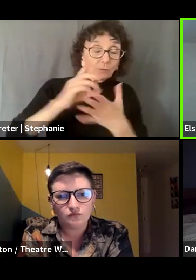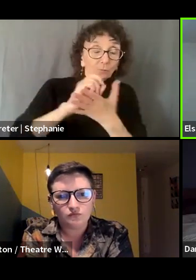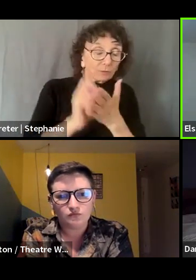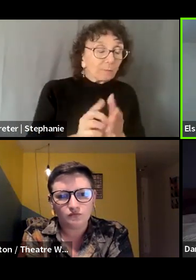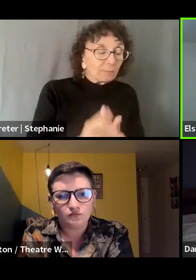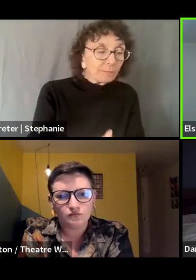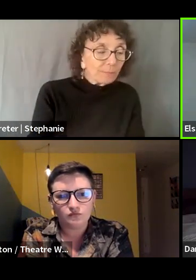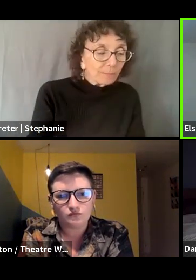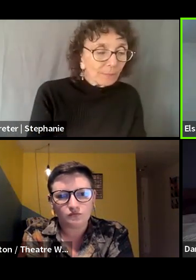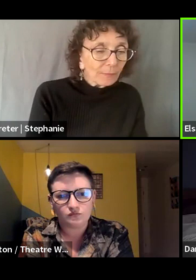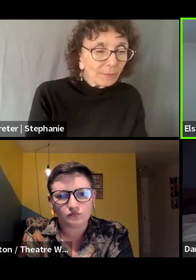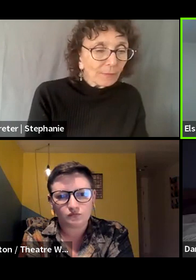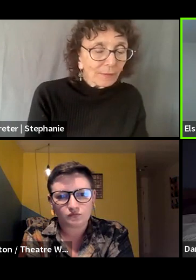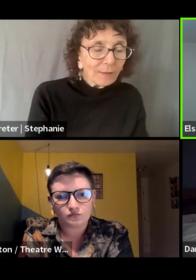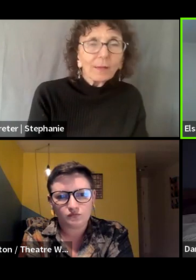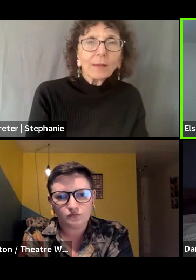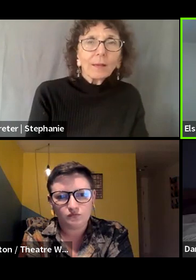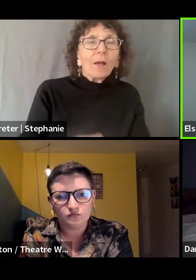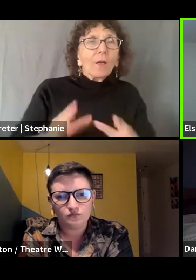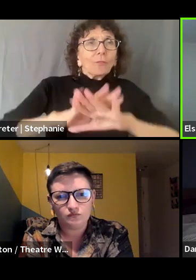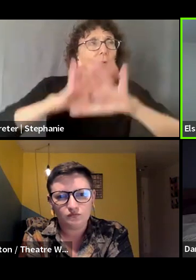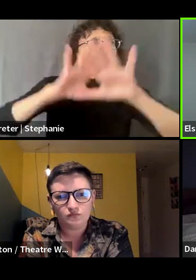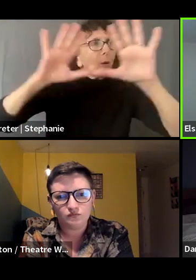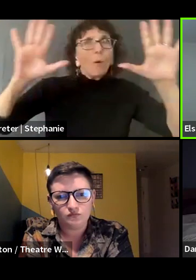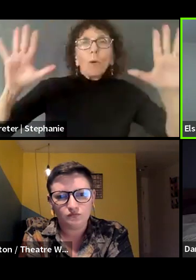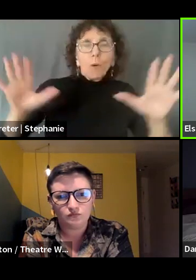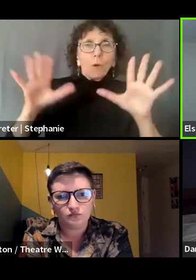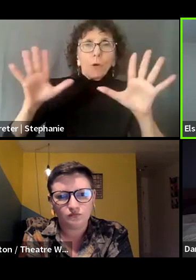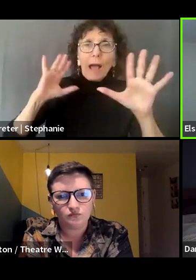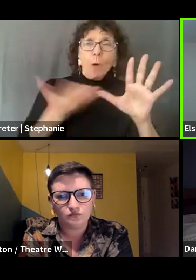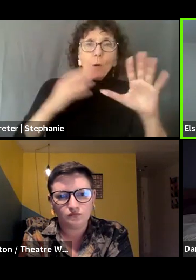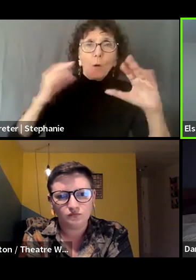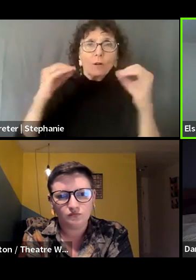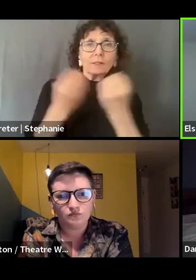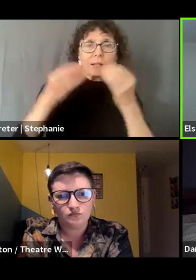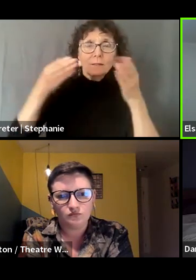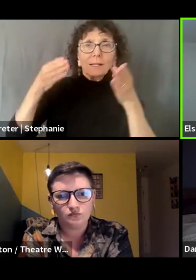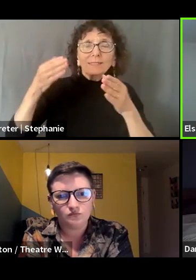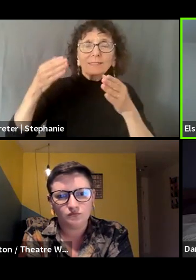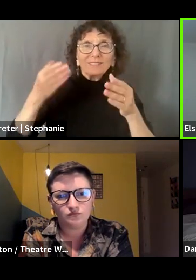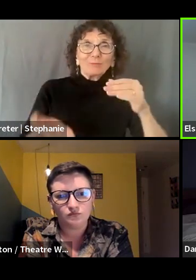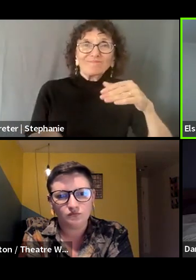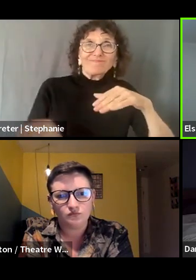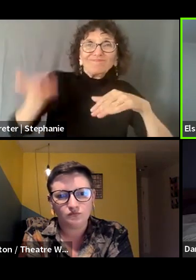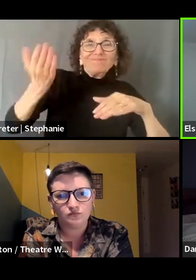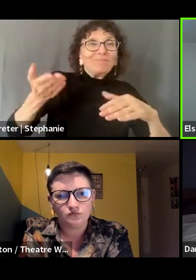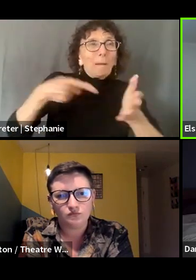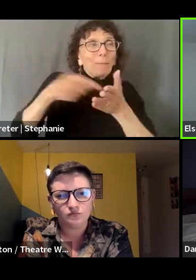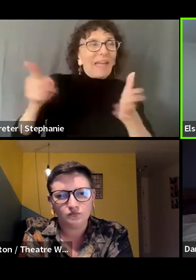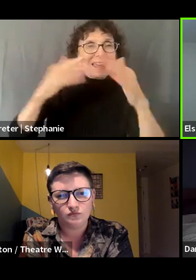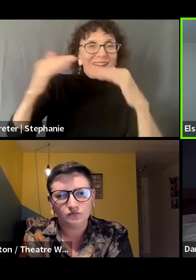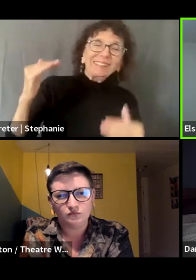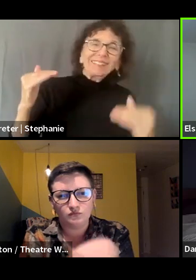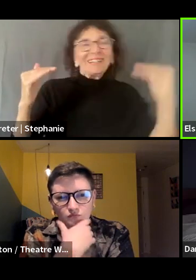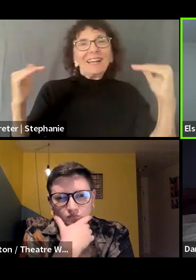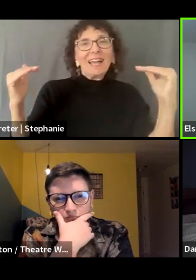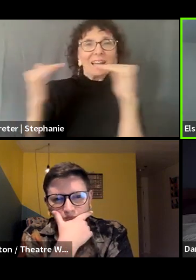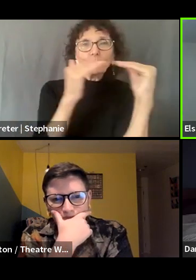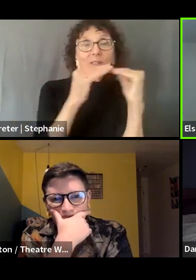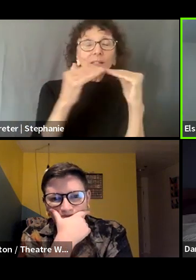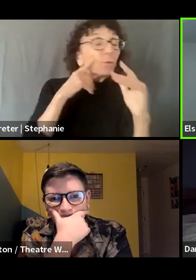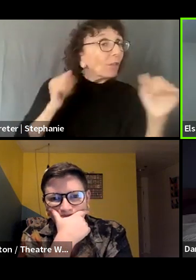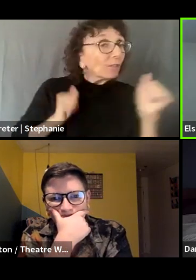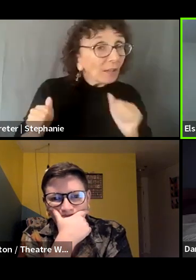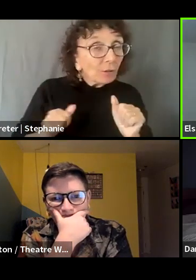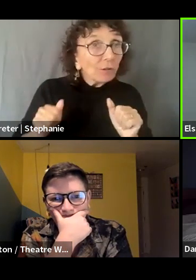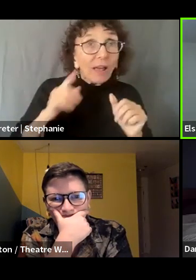is really the, the whole organization is centered around building pay equity in theater and in the arts industry writ